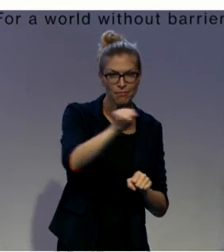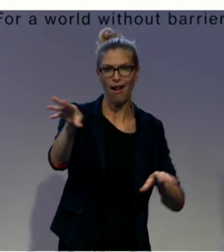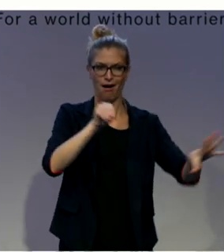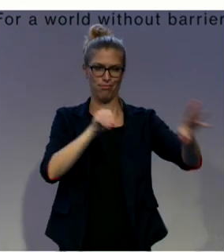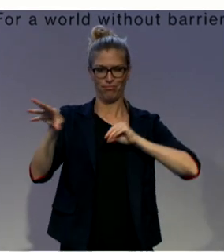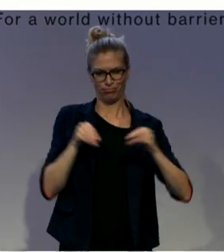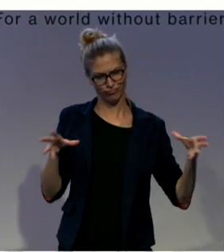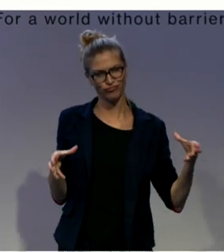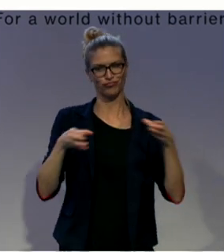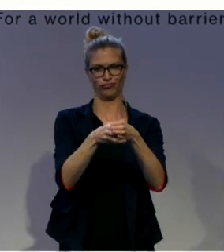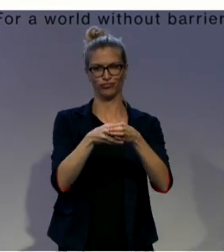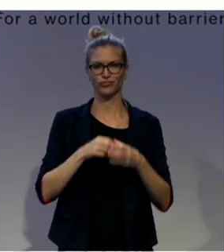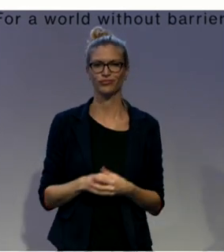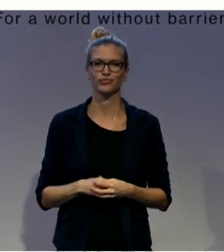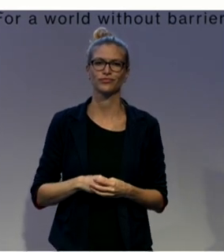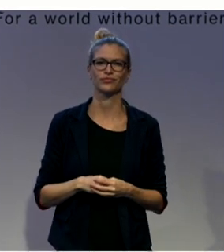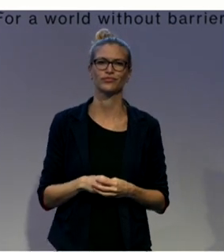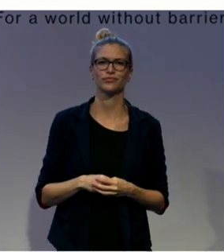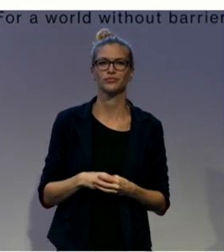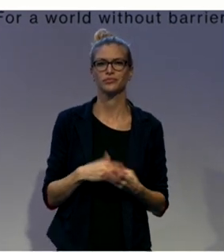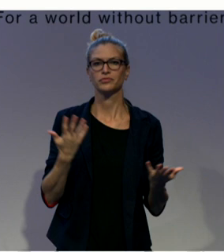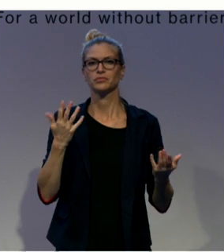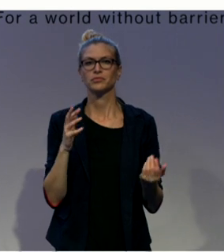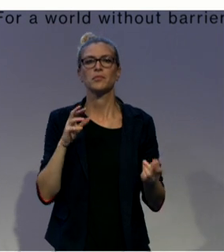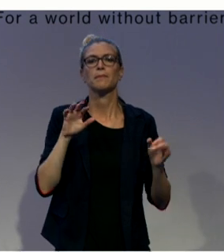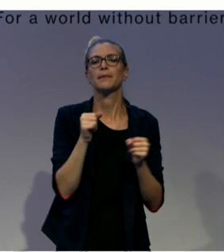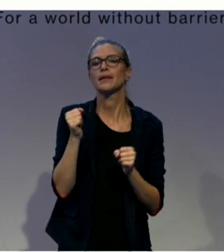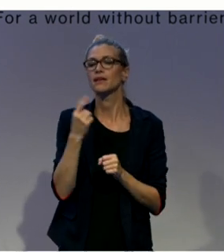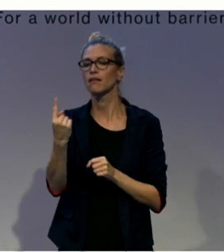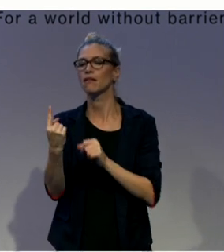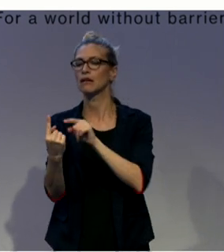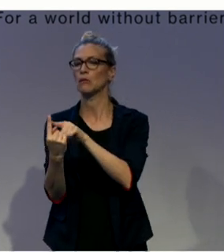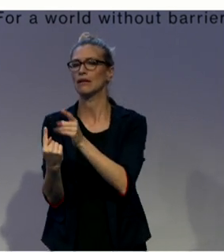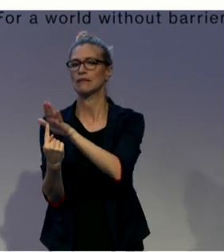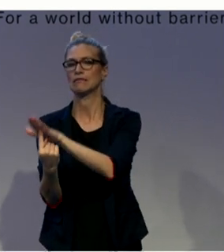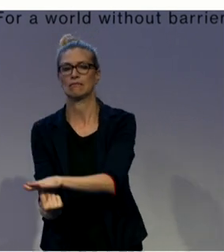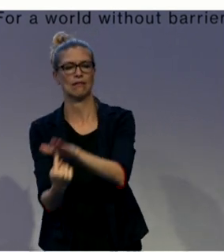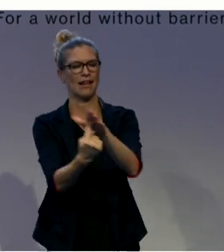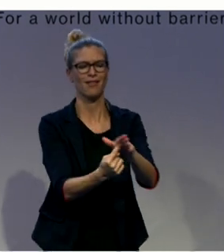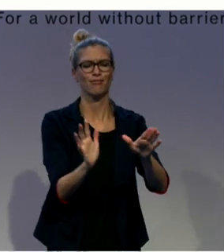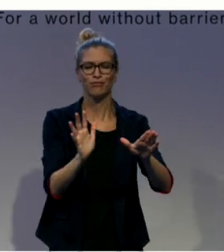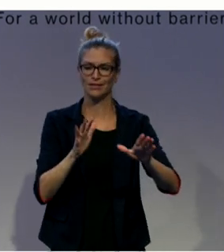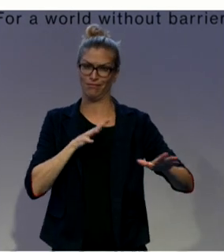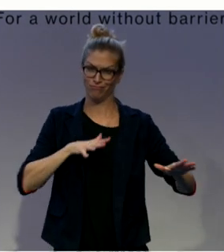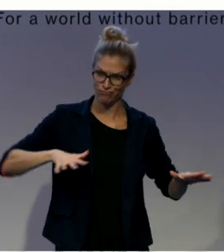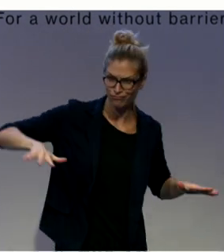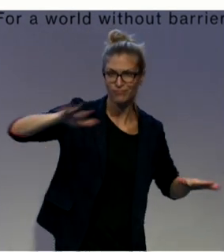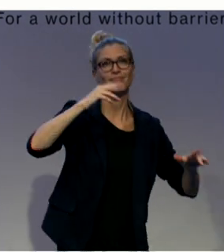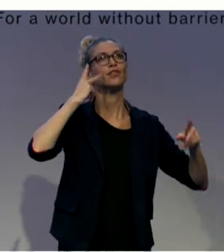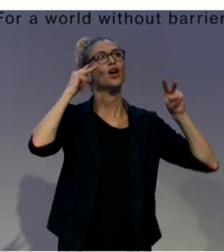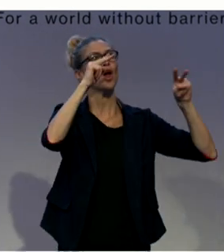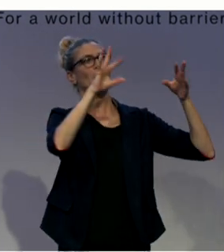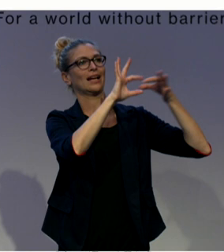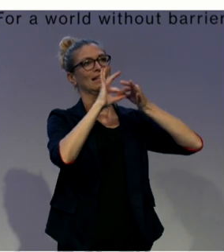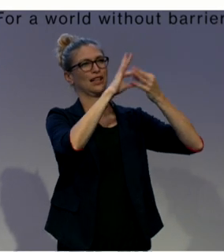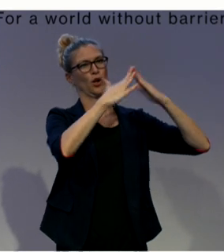discriminatory society. Because inclusion is a systemic, non-fragmented